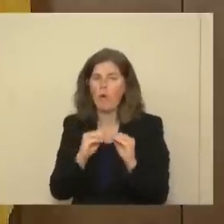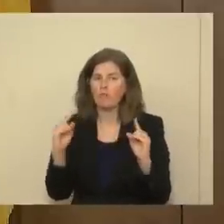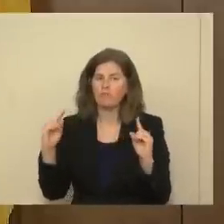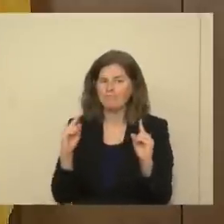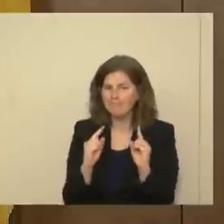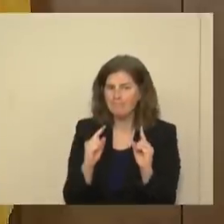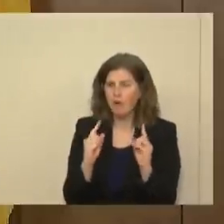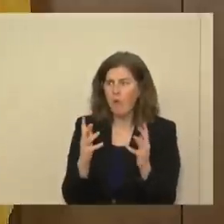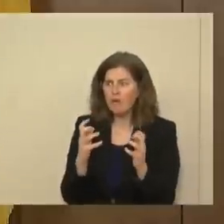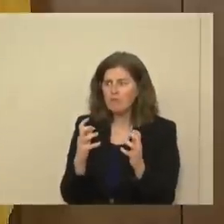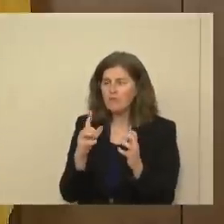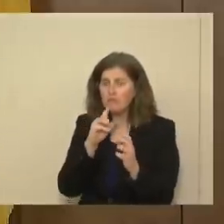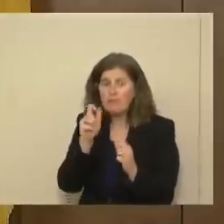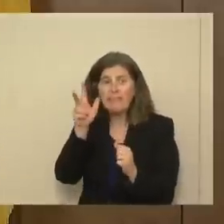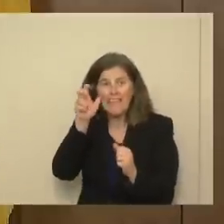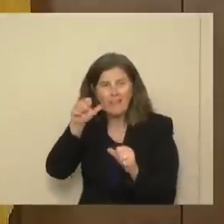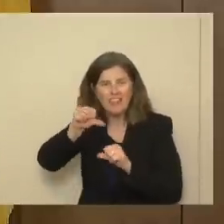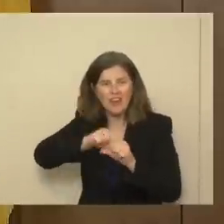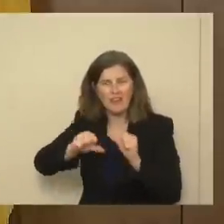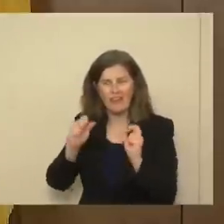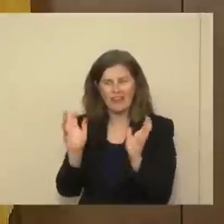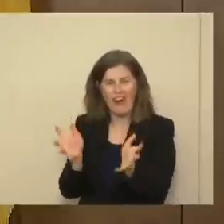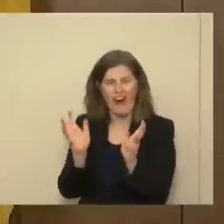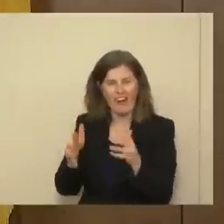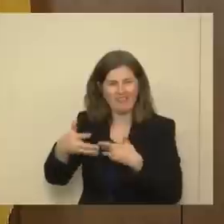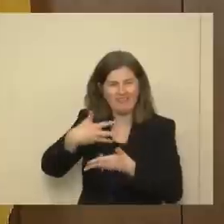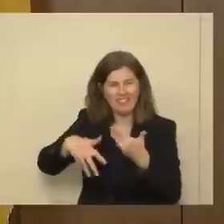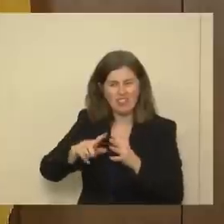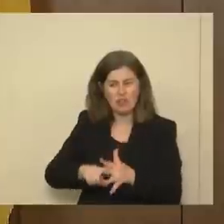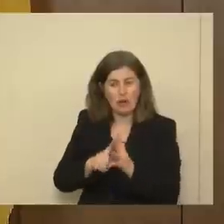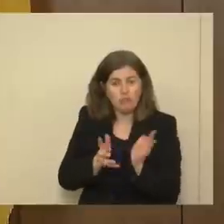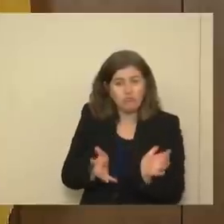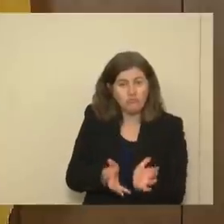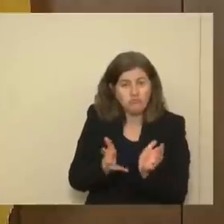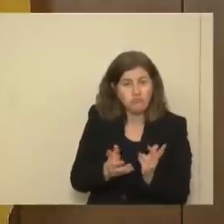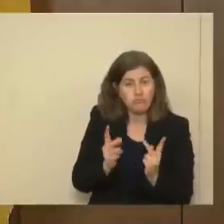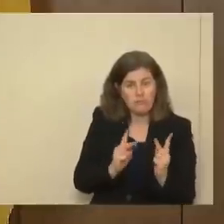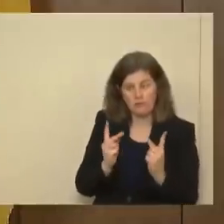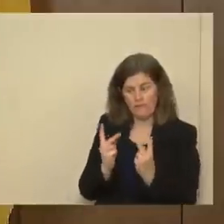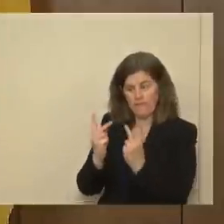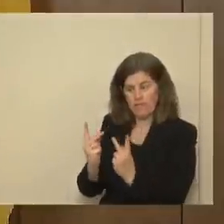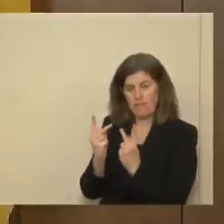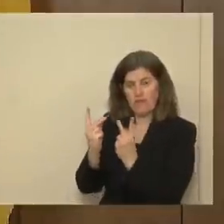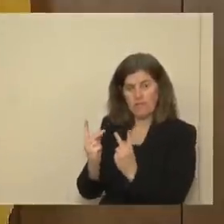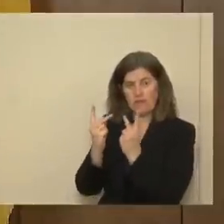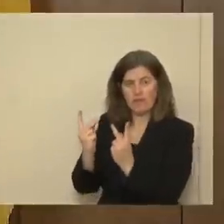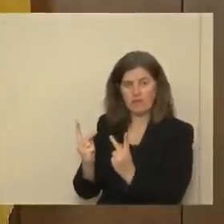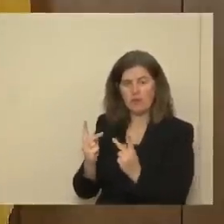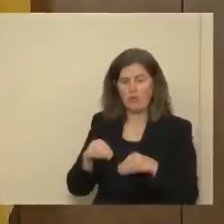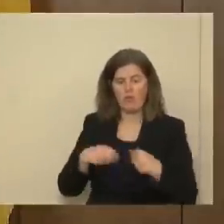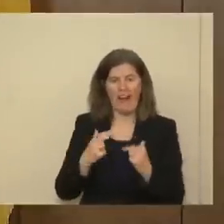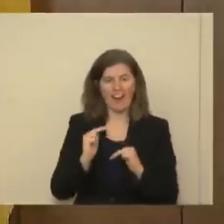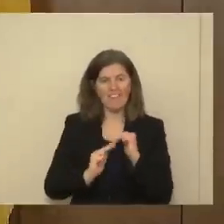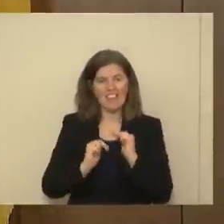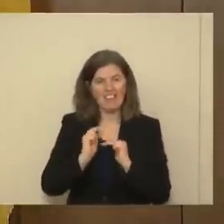We want loved ones to be able to hear each other. We want to start encouraging those visits. We want to give facilities,